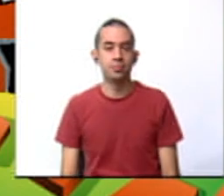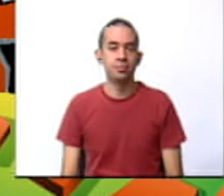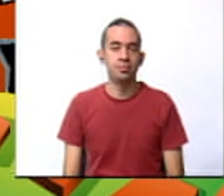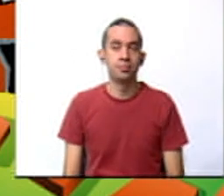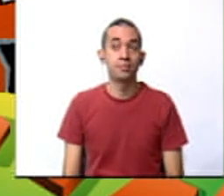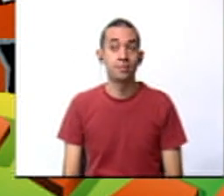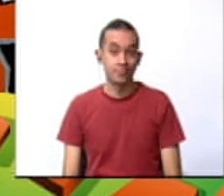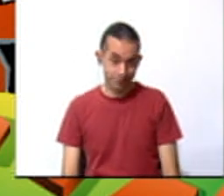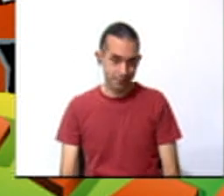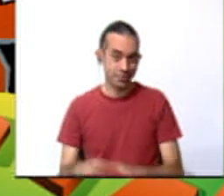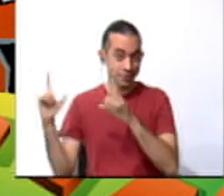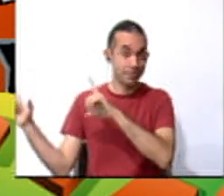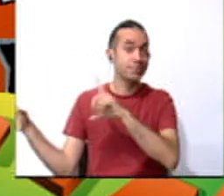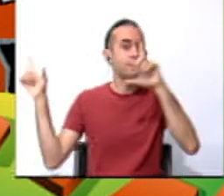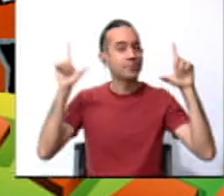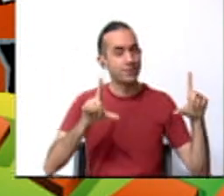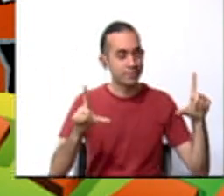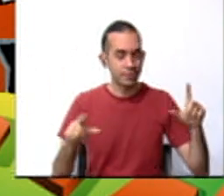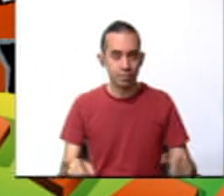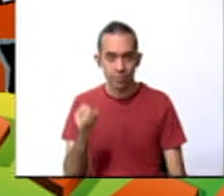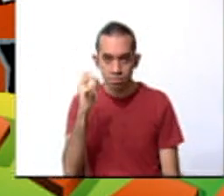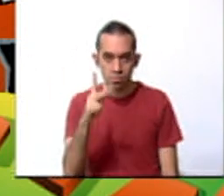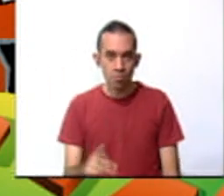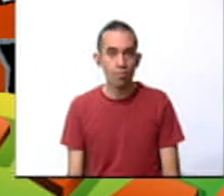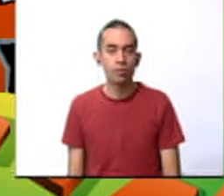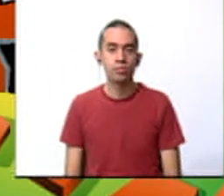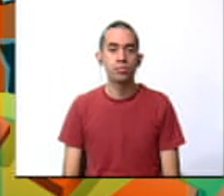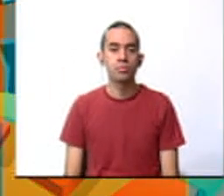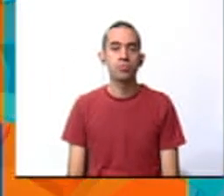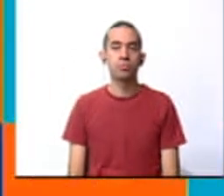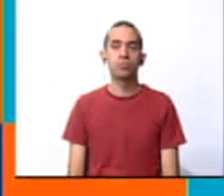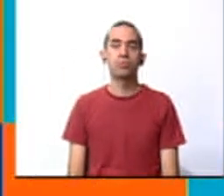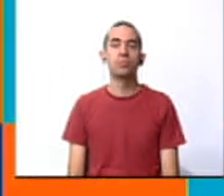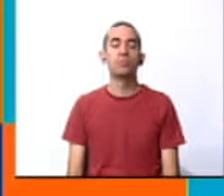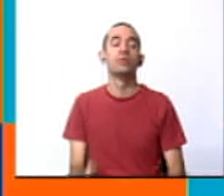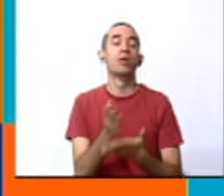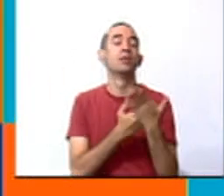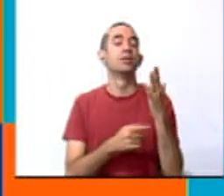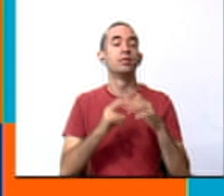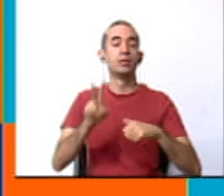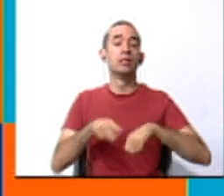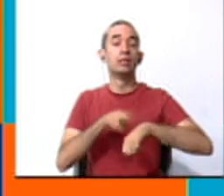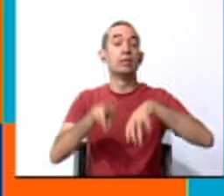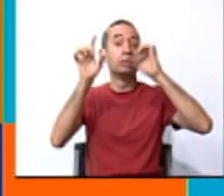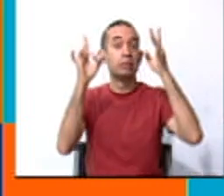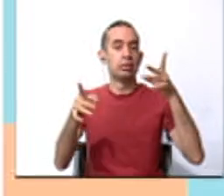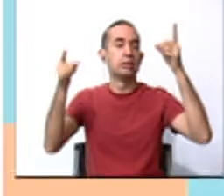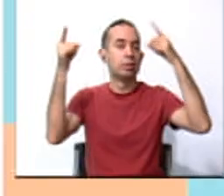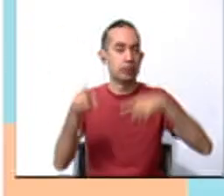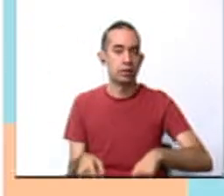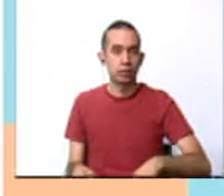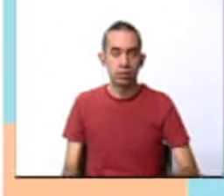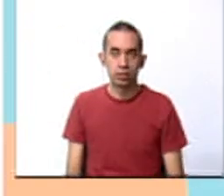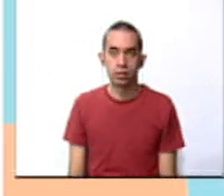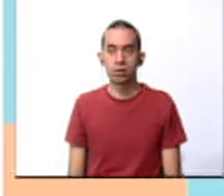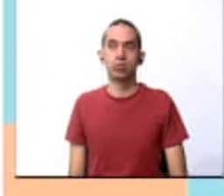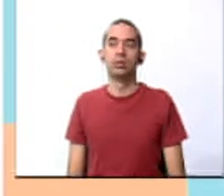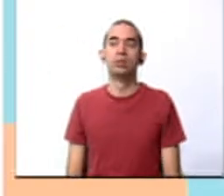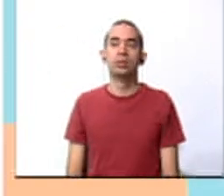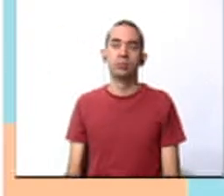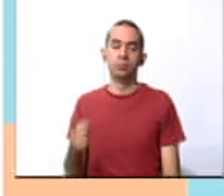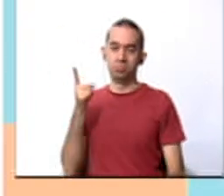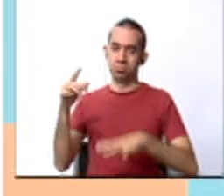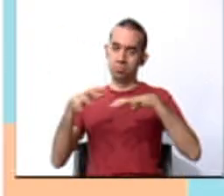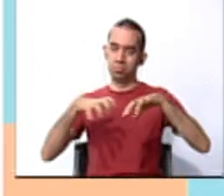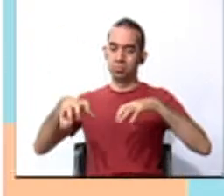let's have this presentation. Okay. We are going to recognize some natural disasters. So this one is the reading